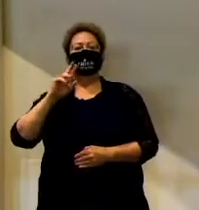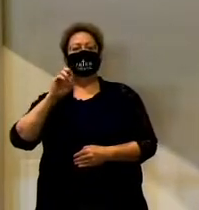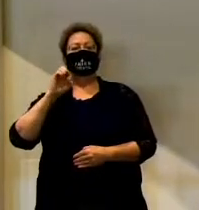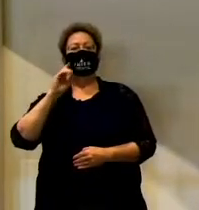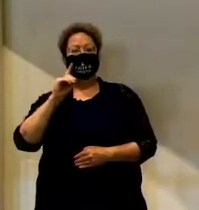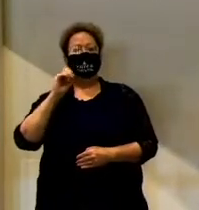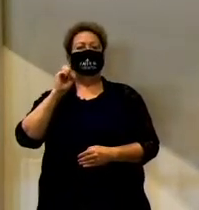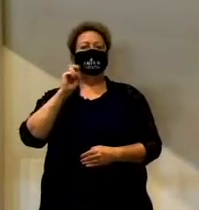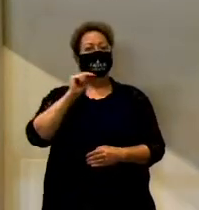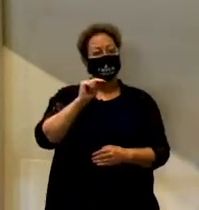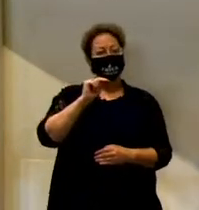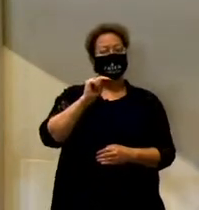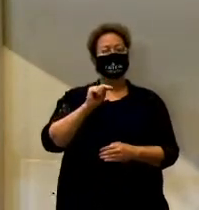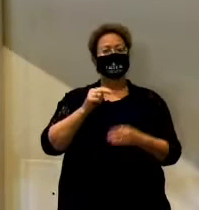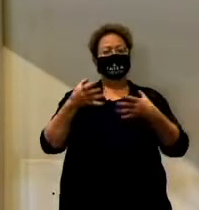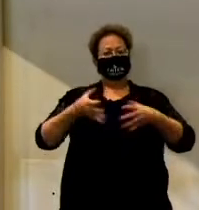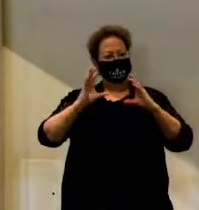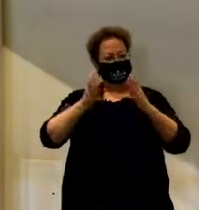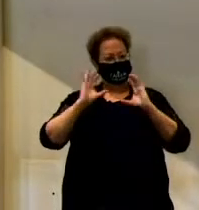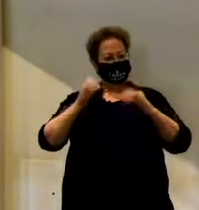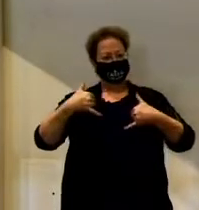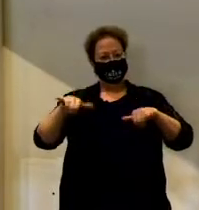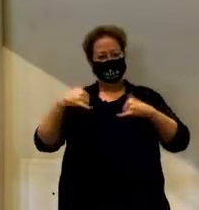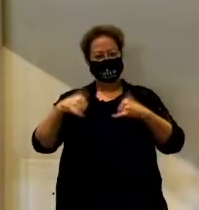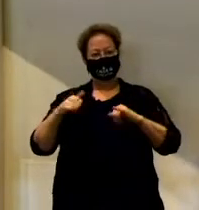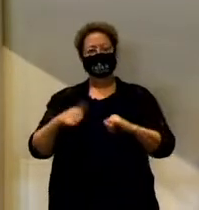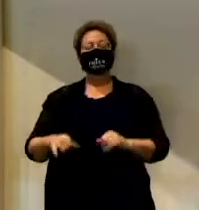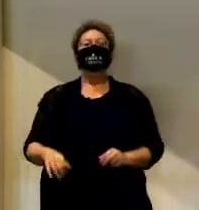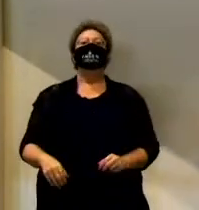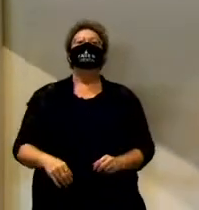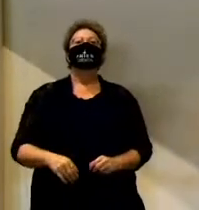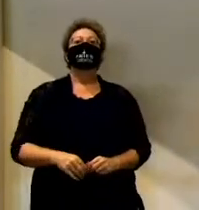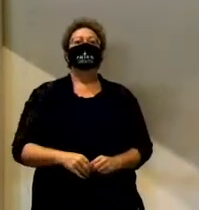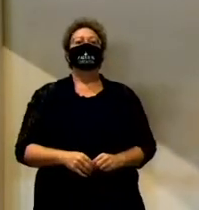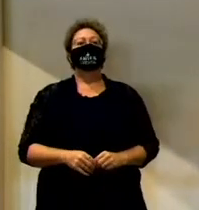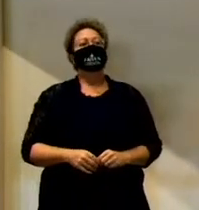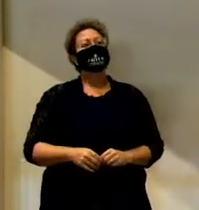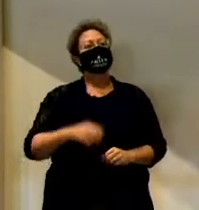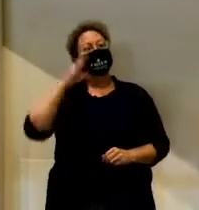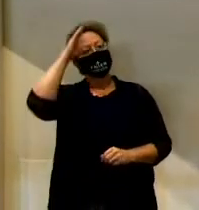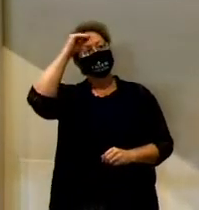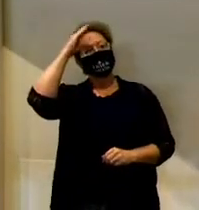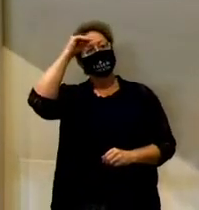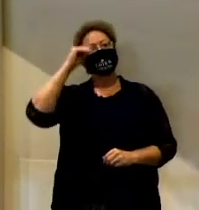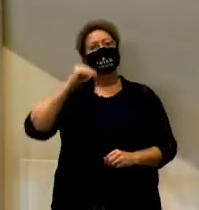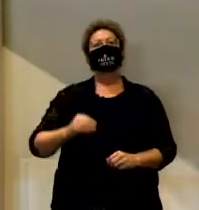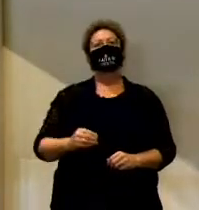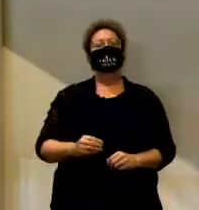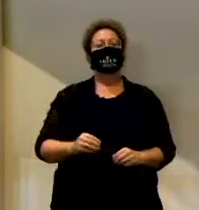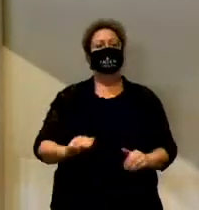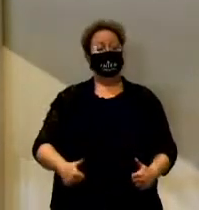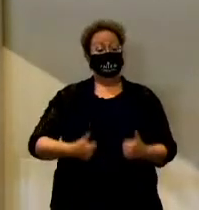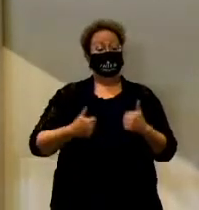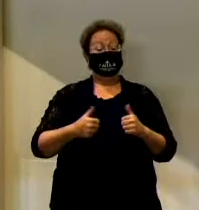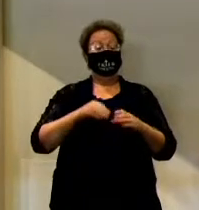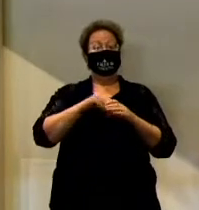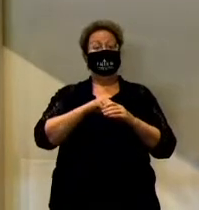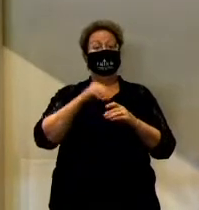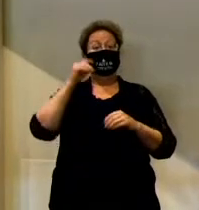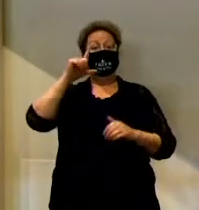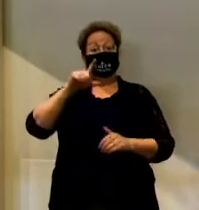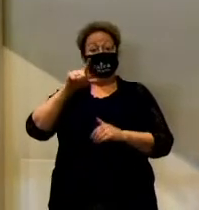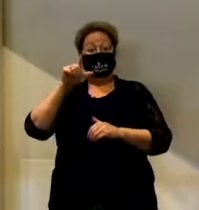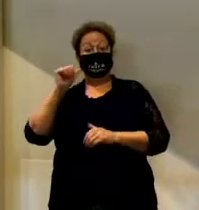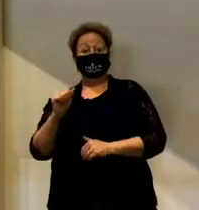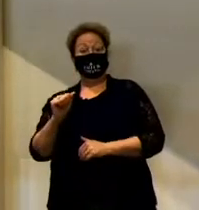Cambridge, and he's a small boy for his age. He's living in the Chesterfield Group Home in Los Angeles,